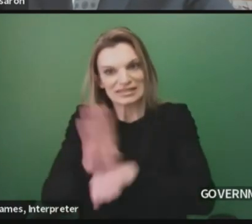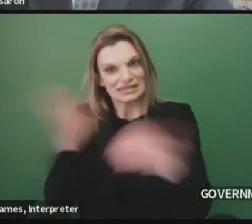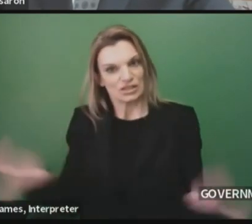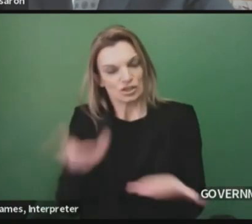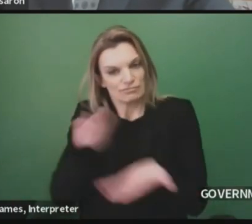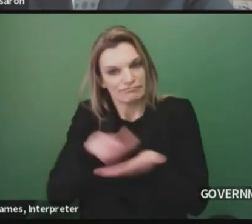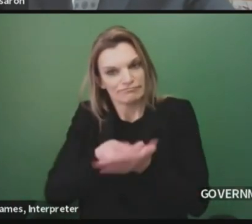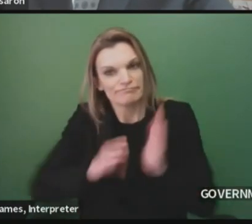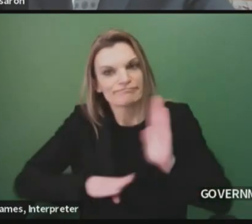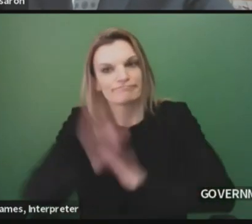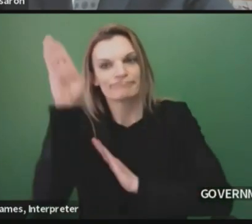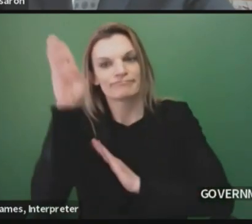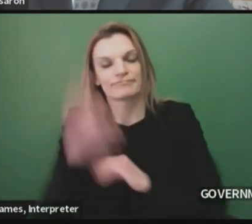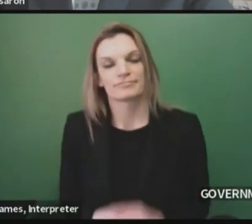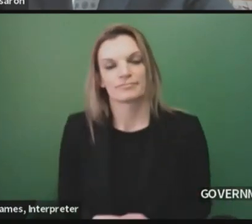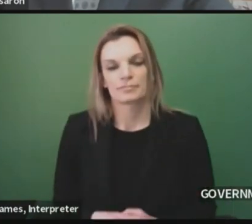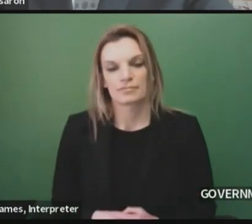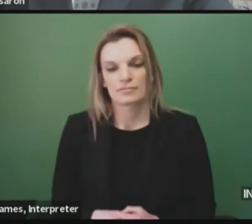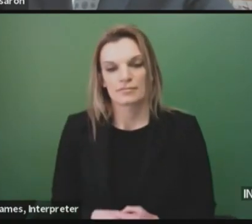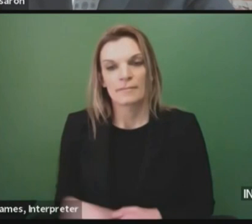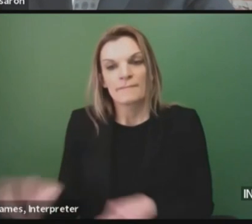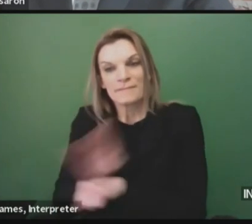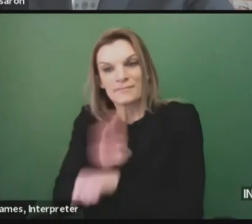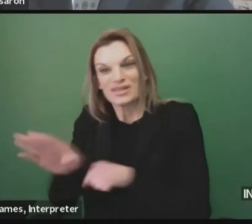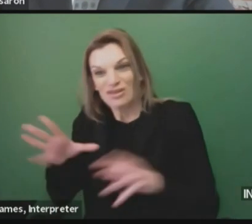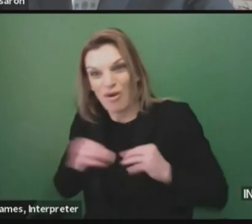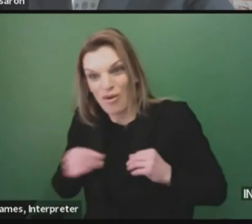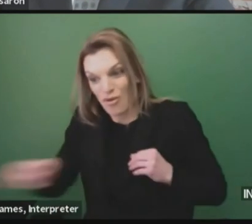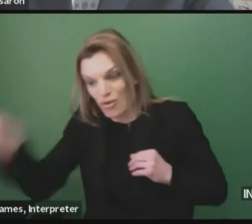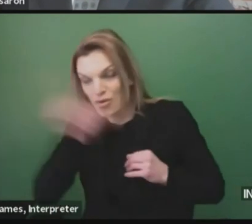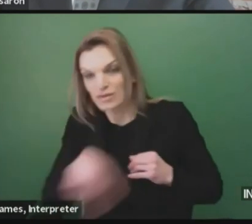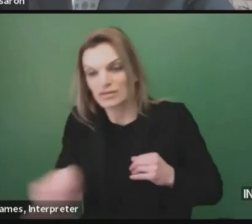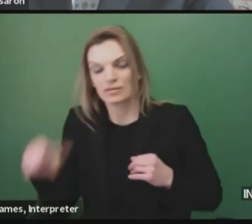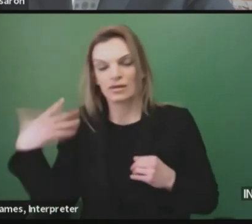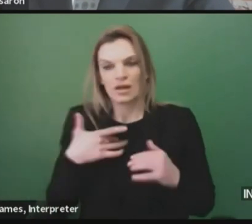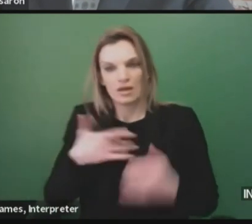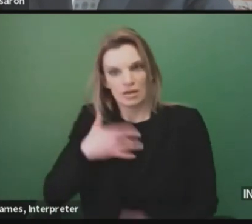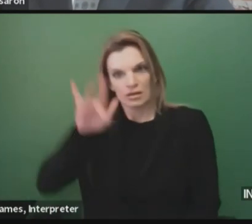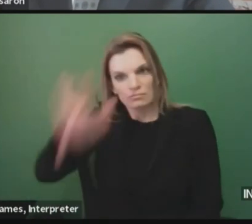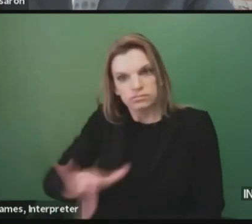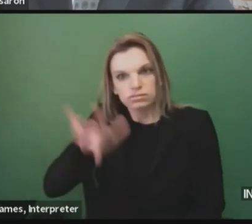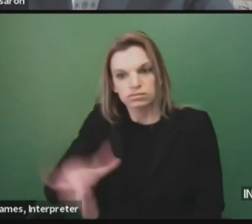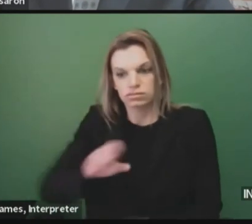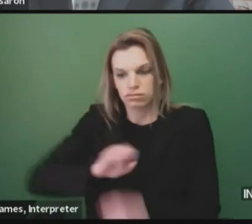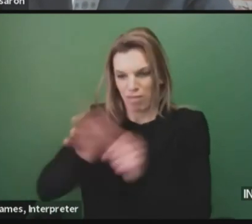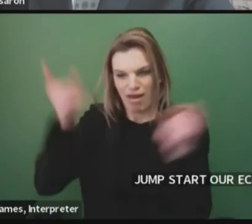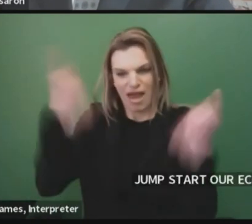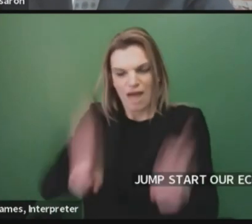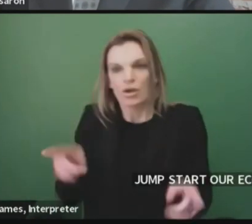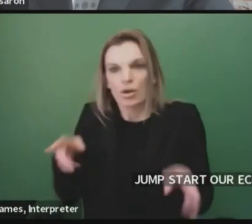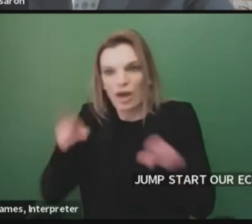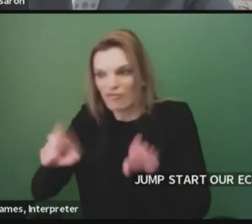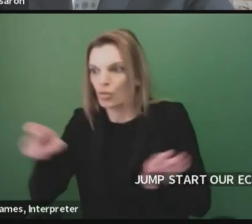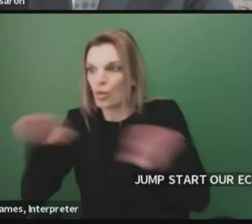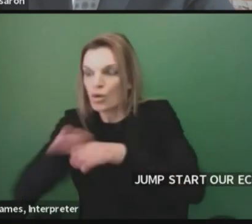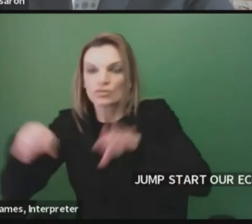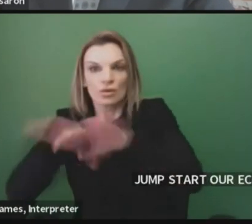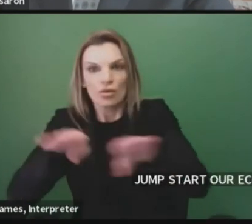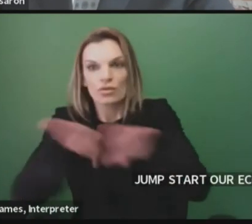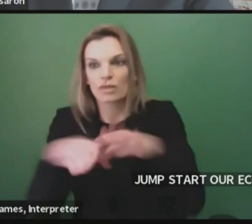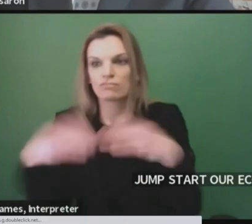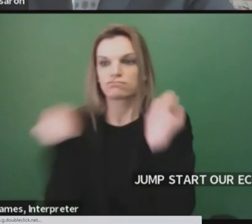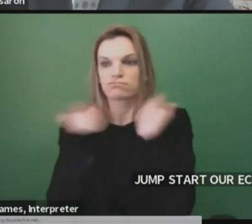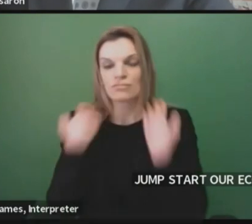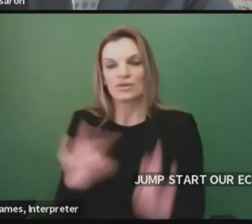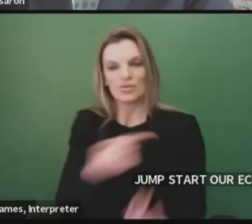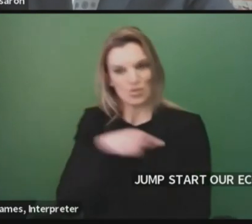Plan. Our business owners have been hit the hardest by this pandemic, and we are doing everything that we can to make sure